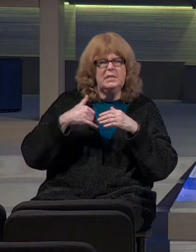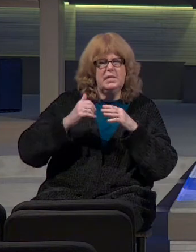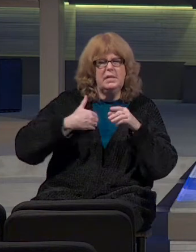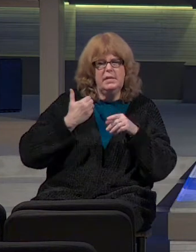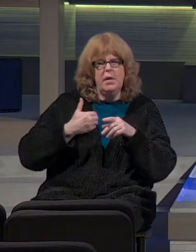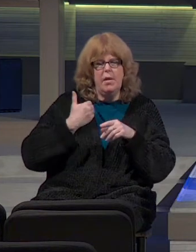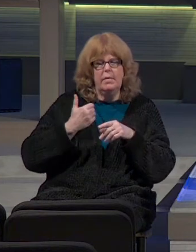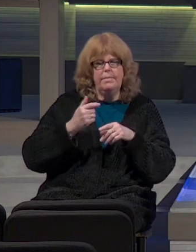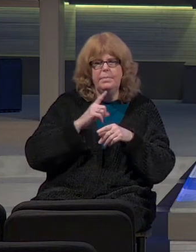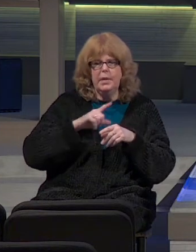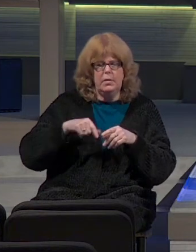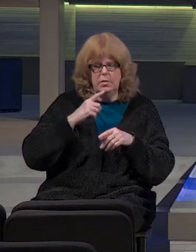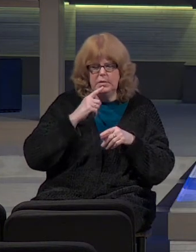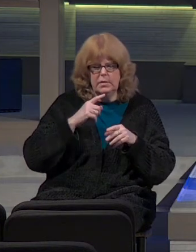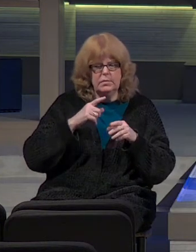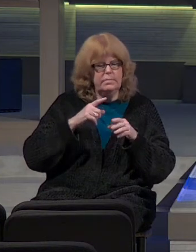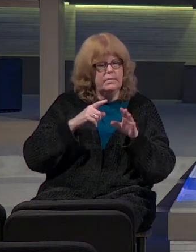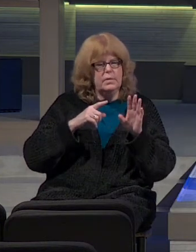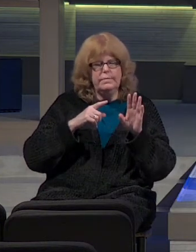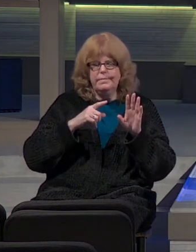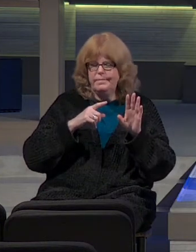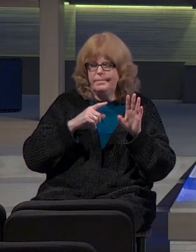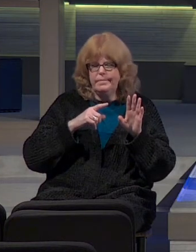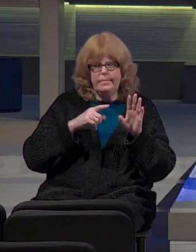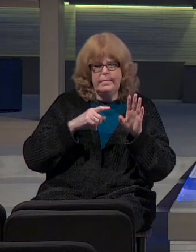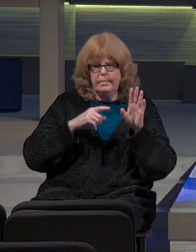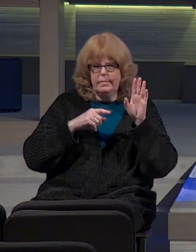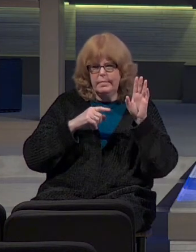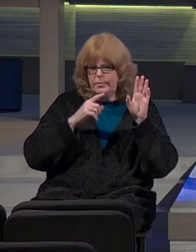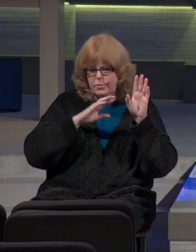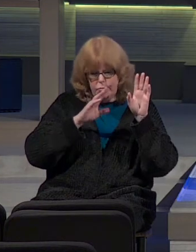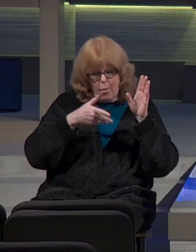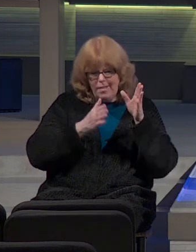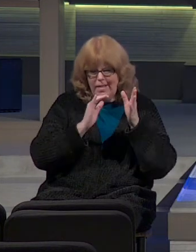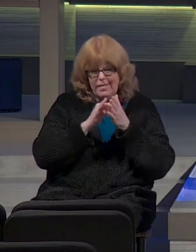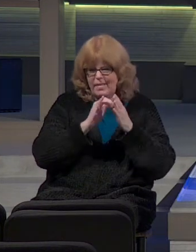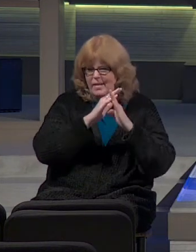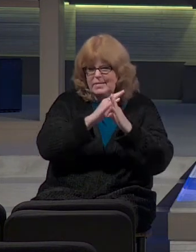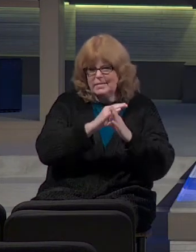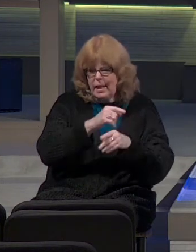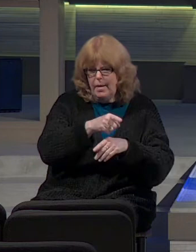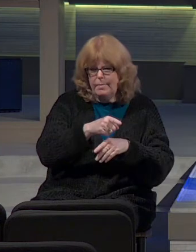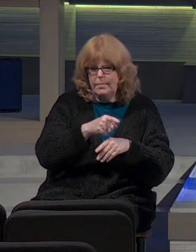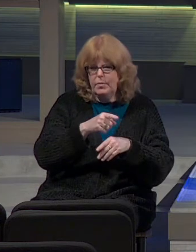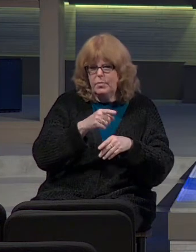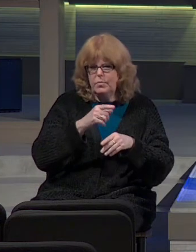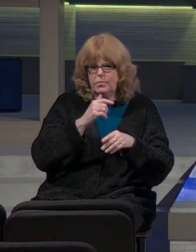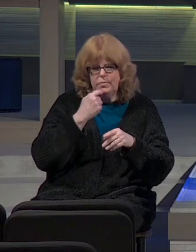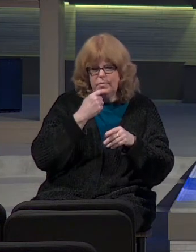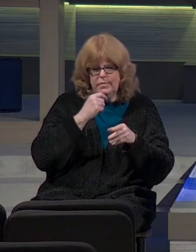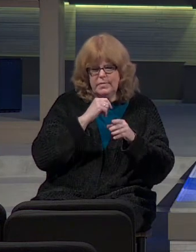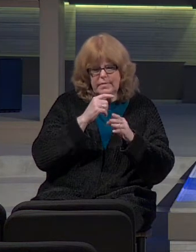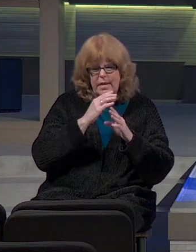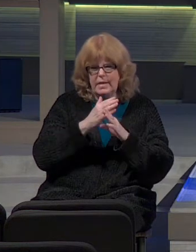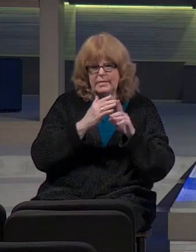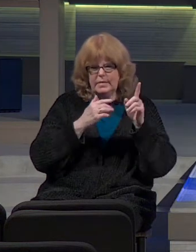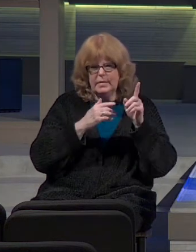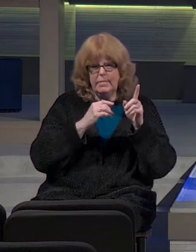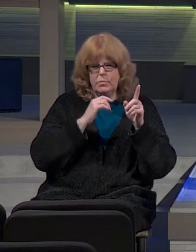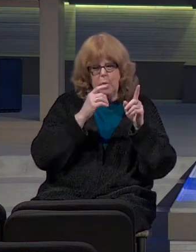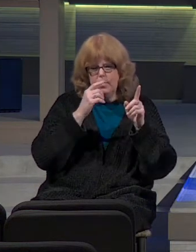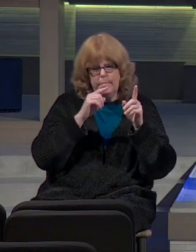And the Lord says, look, don't let that be a deterrent. Don't put that forward as an obstacle to be